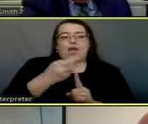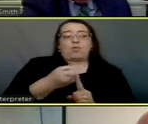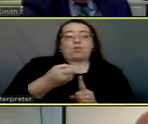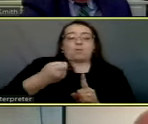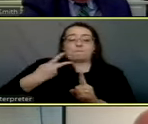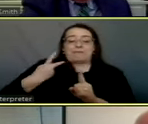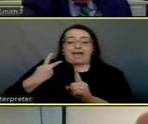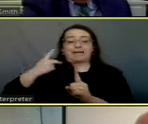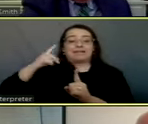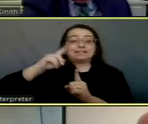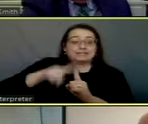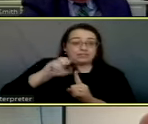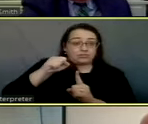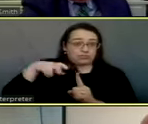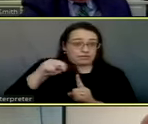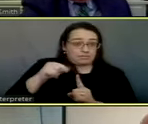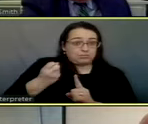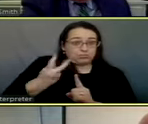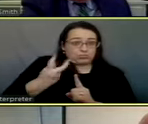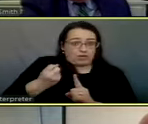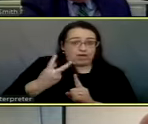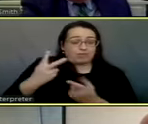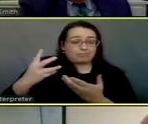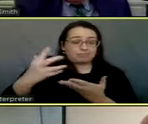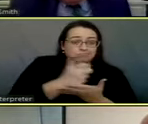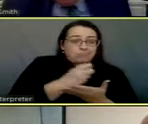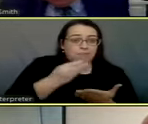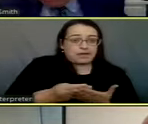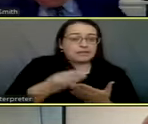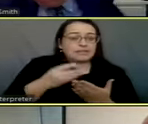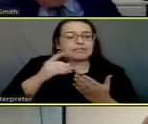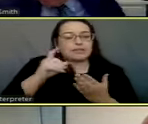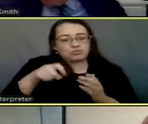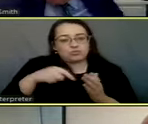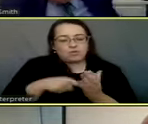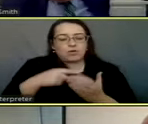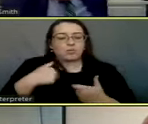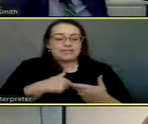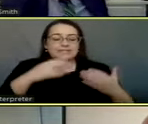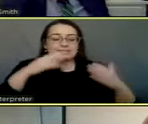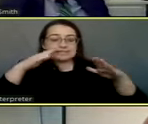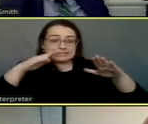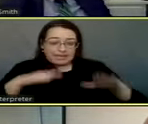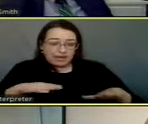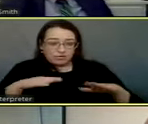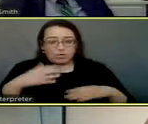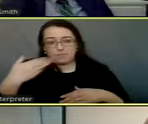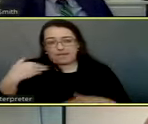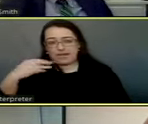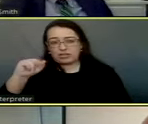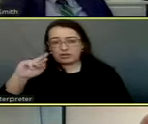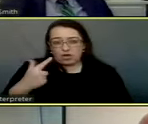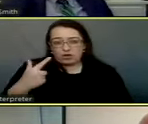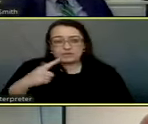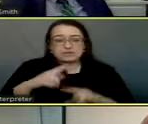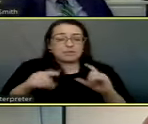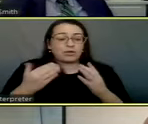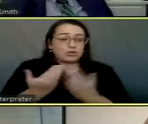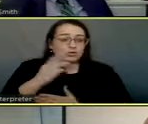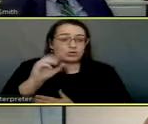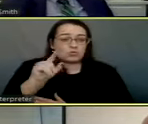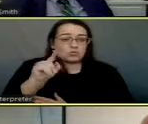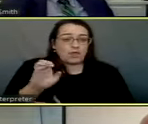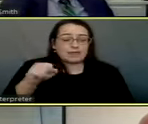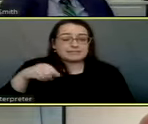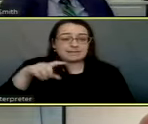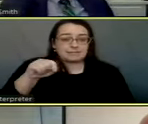the 12th. So, we actually settled in August, but we, the new rates went into effect September